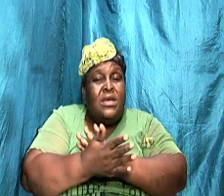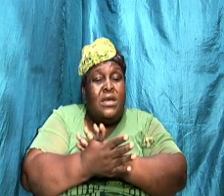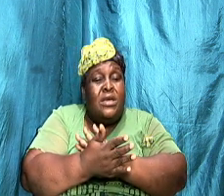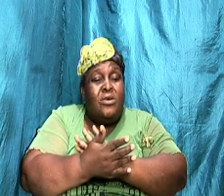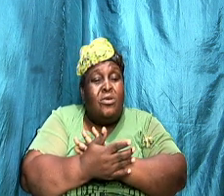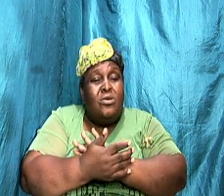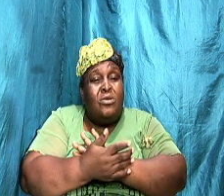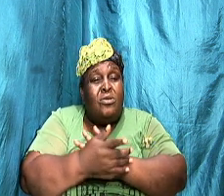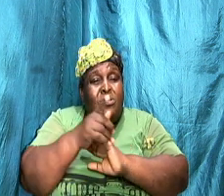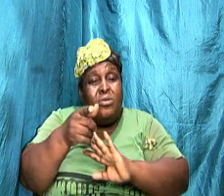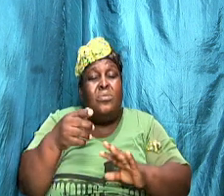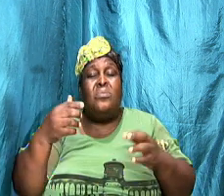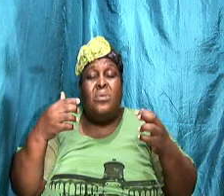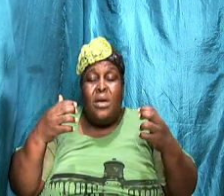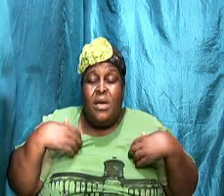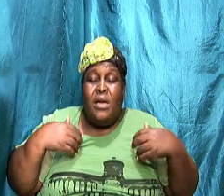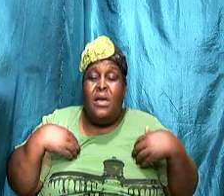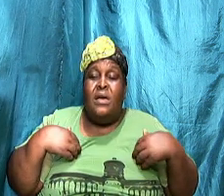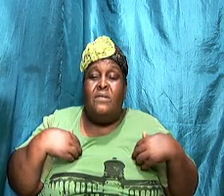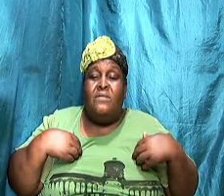what it about us